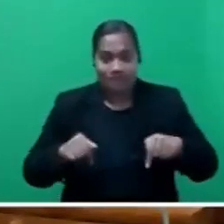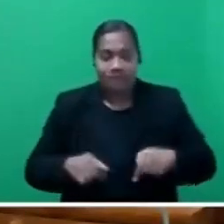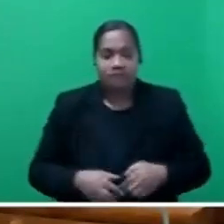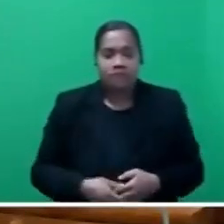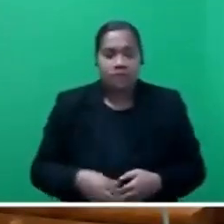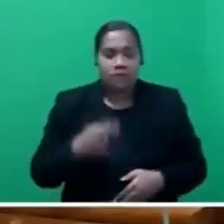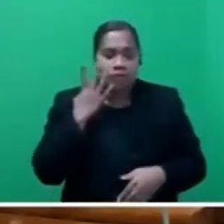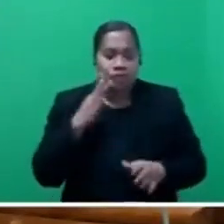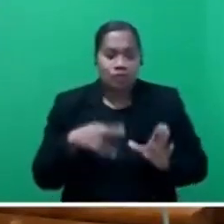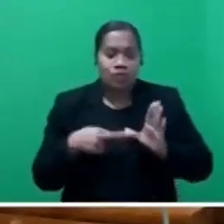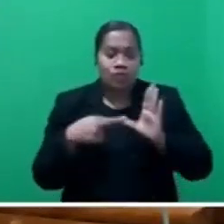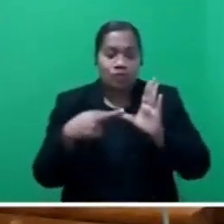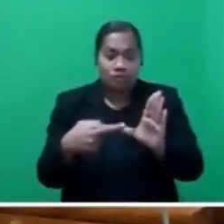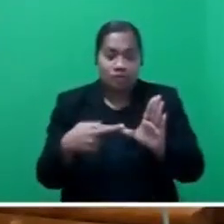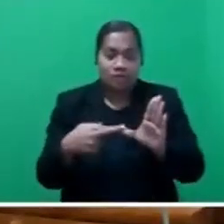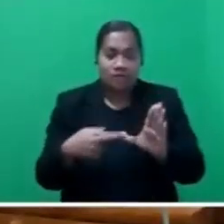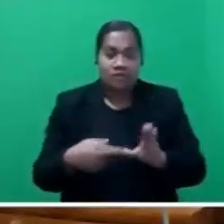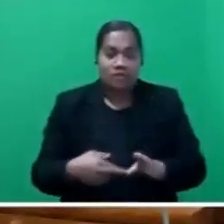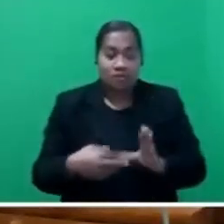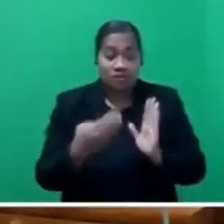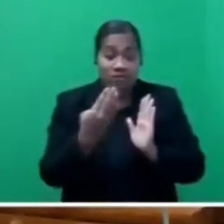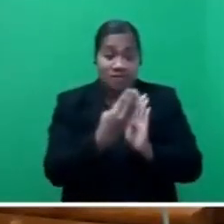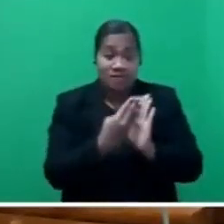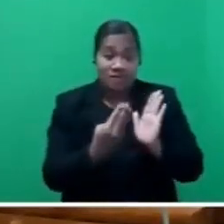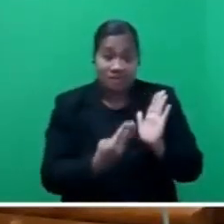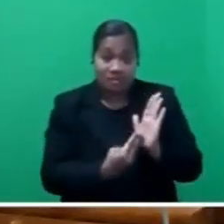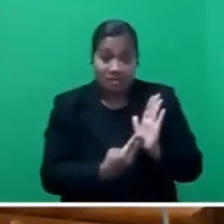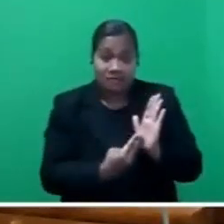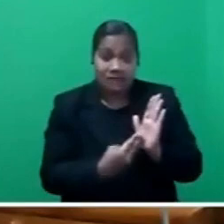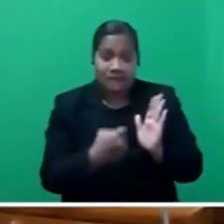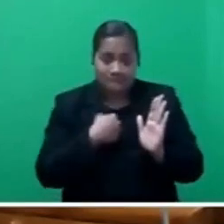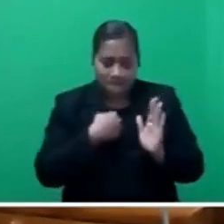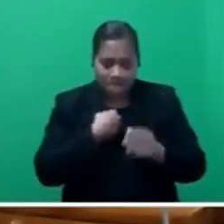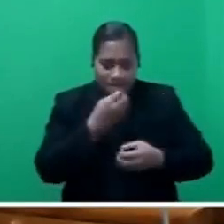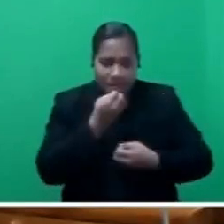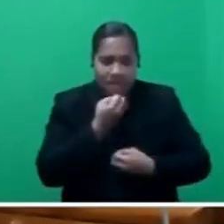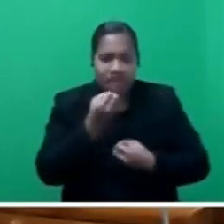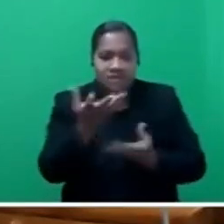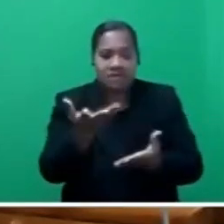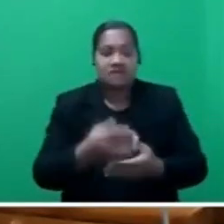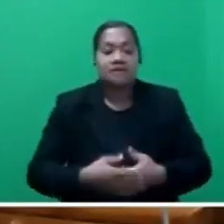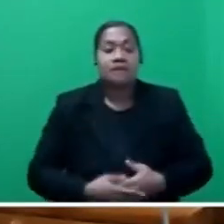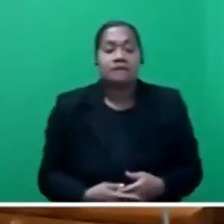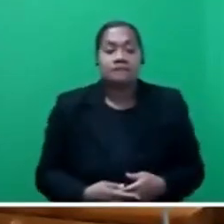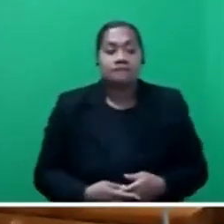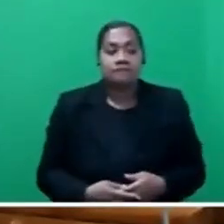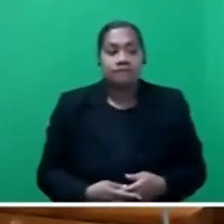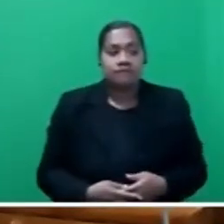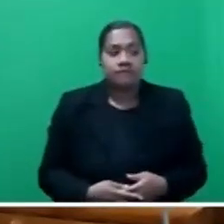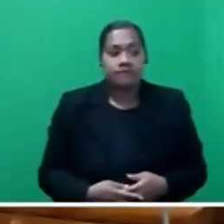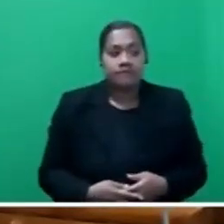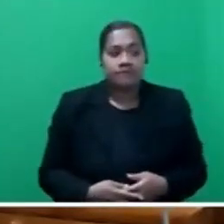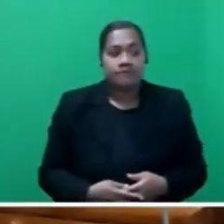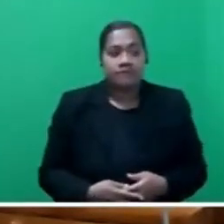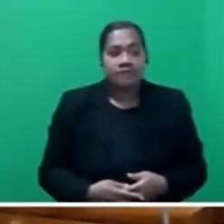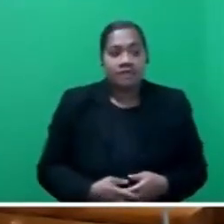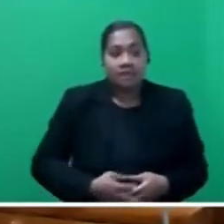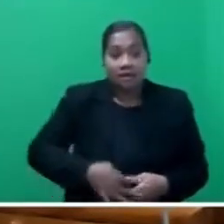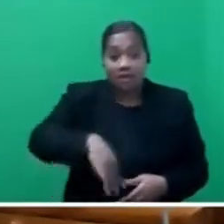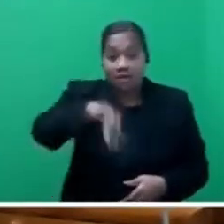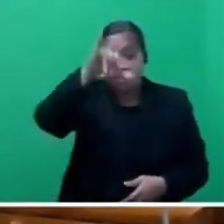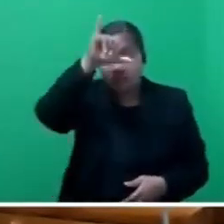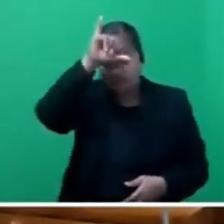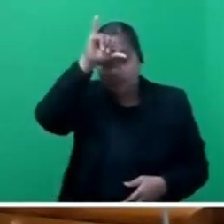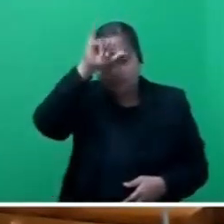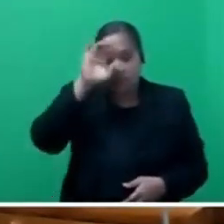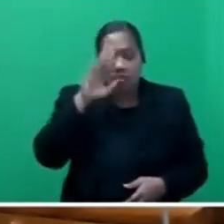when responding to an appropriation bill, I had stated that the devil is always in